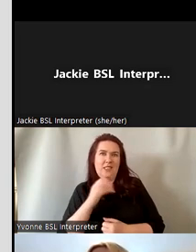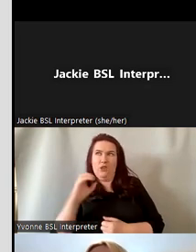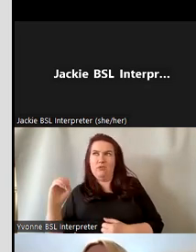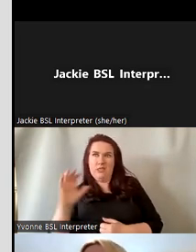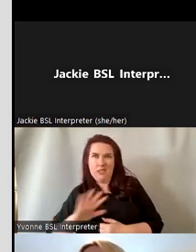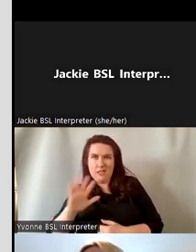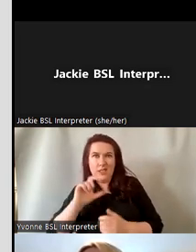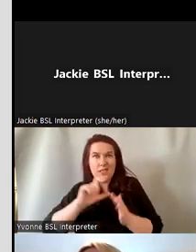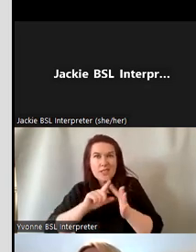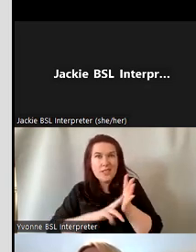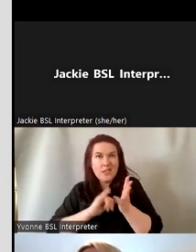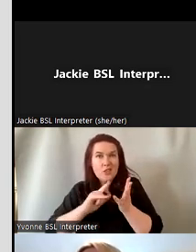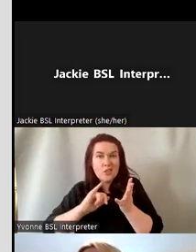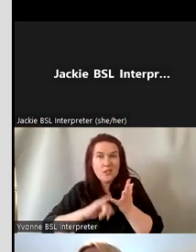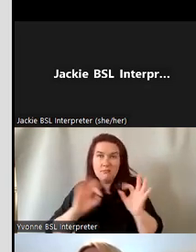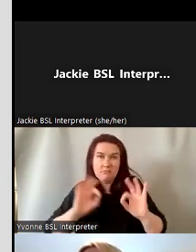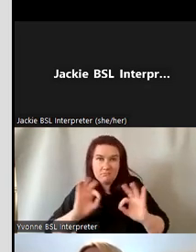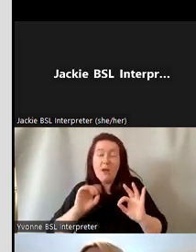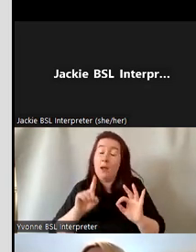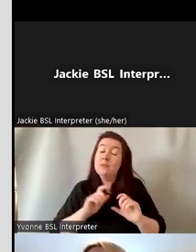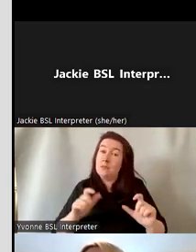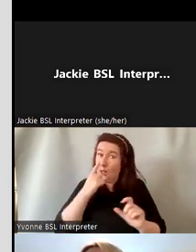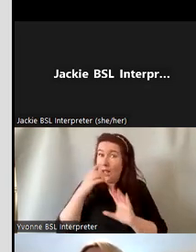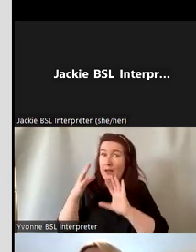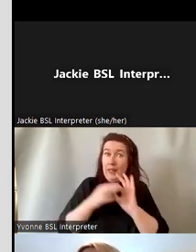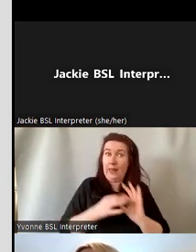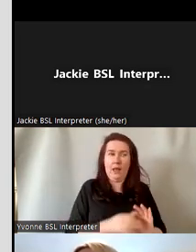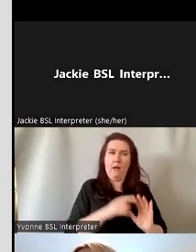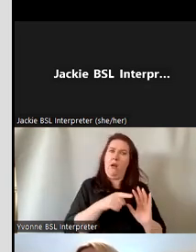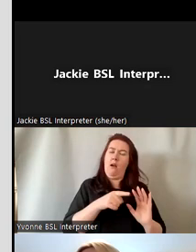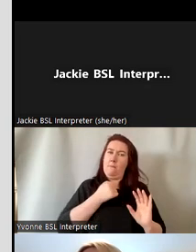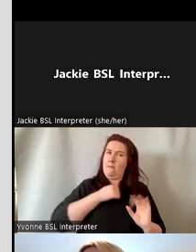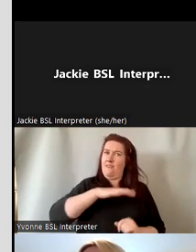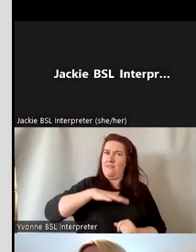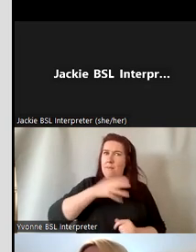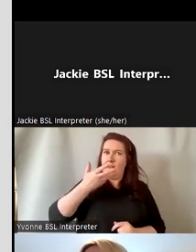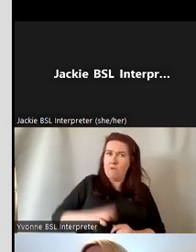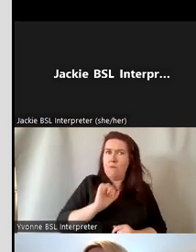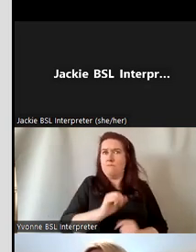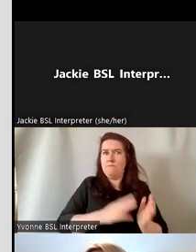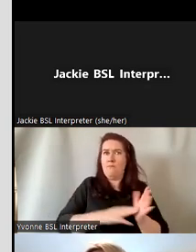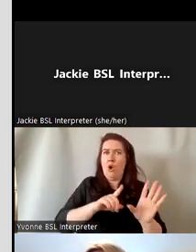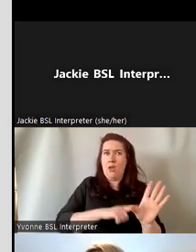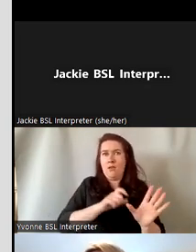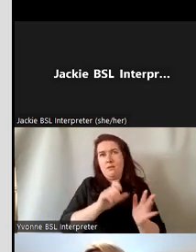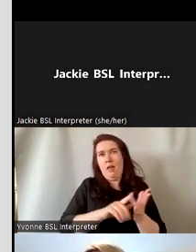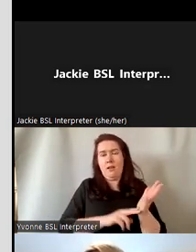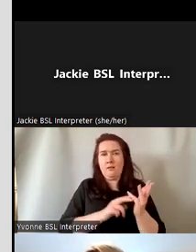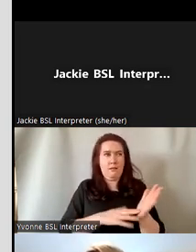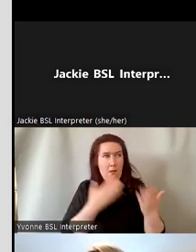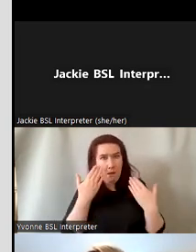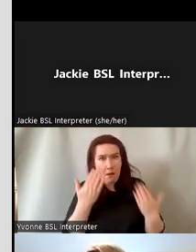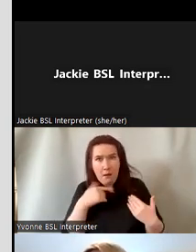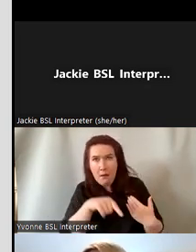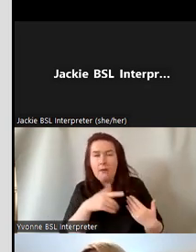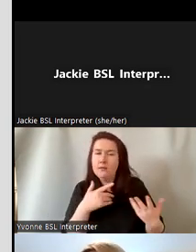always linkable to you know um griffith's valuation or or even the census from 1901 so uh